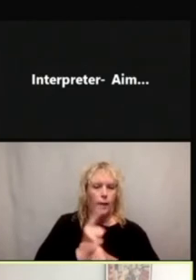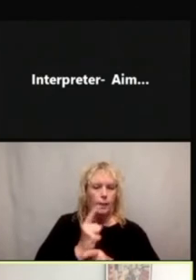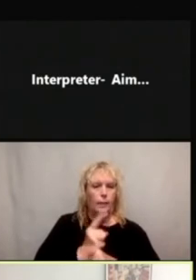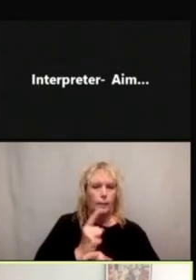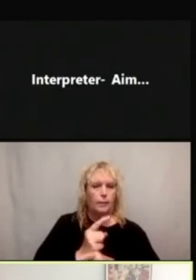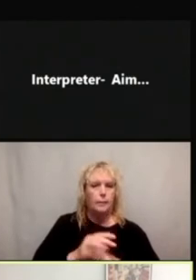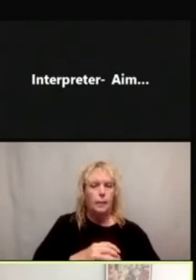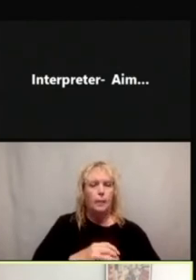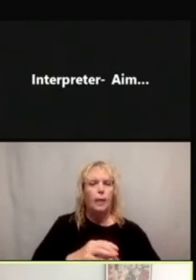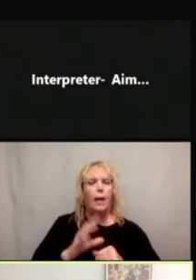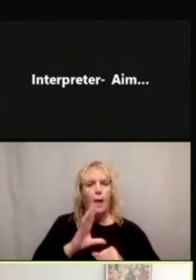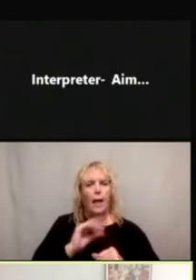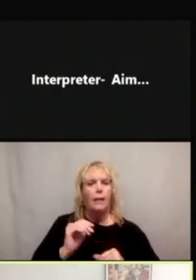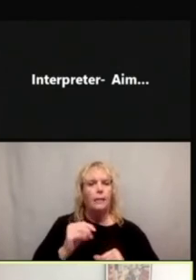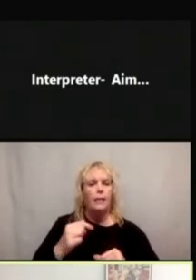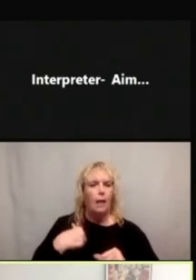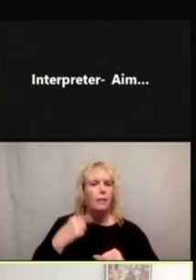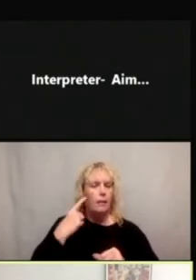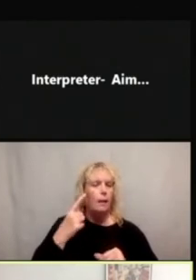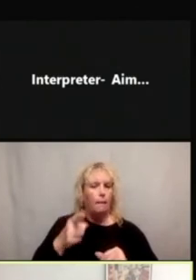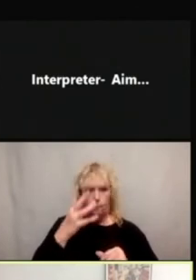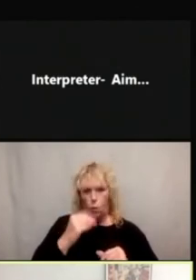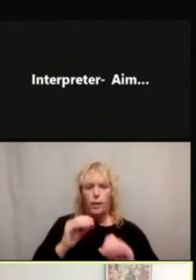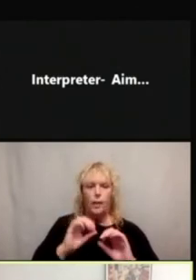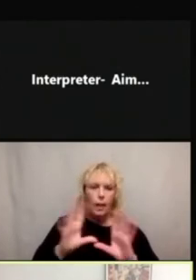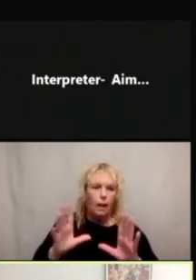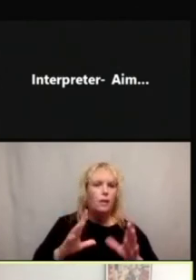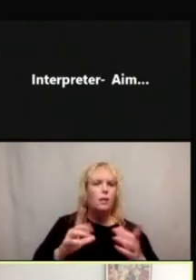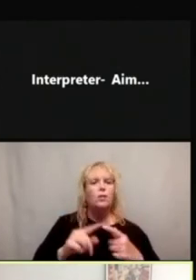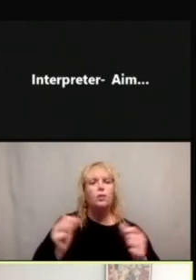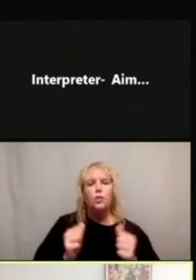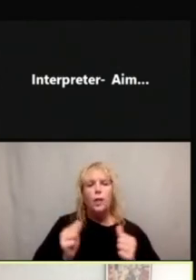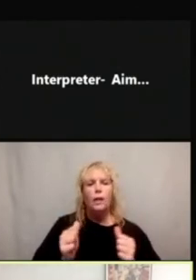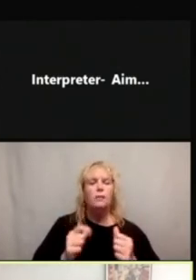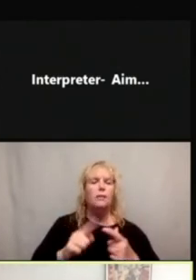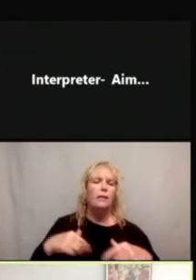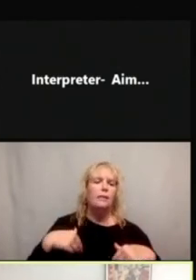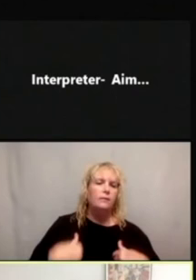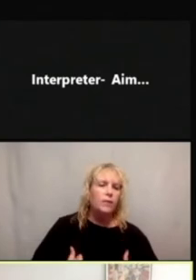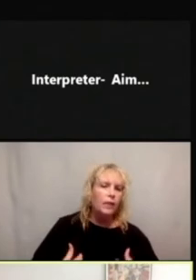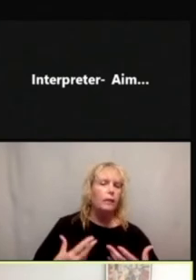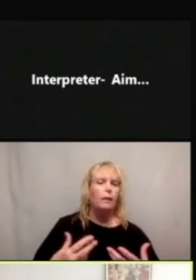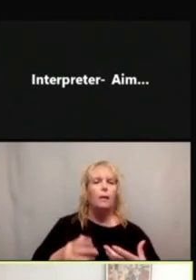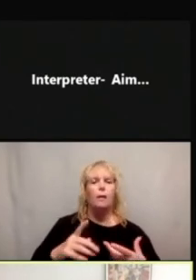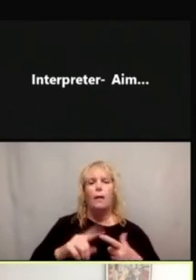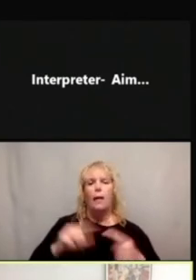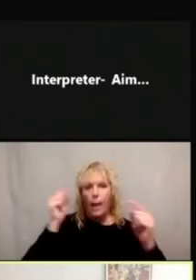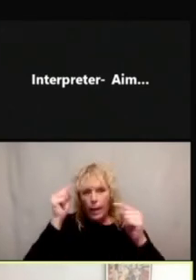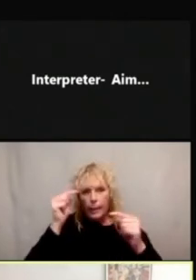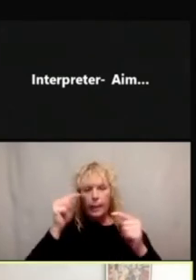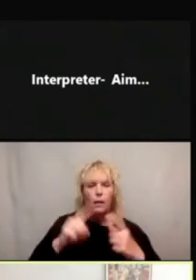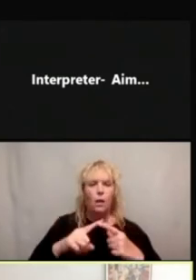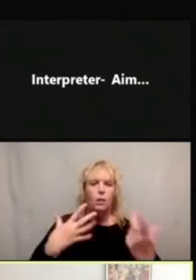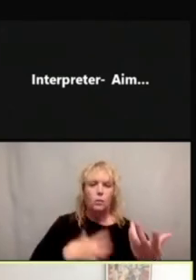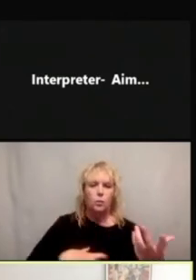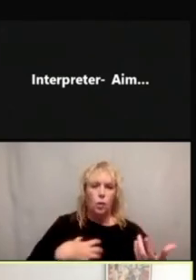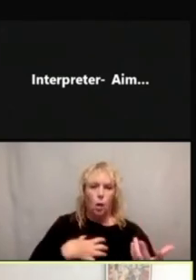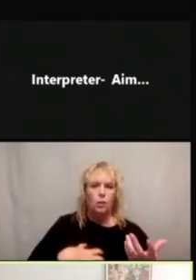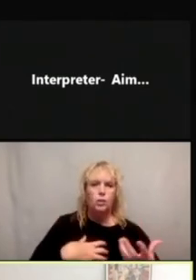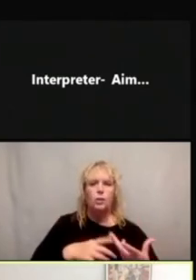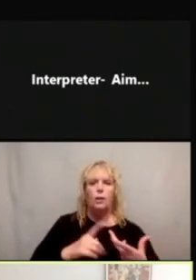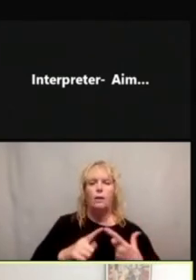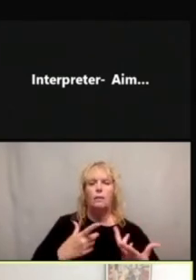symptoms. I think chills, fatigue or feeling tired, headache, nausea or vomiting and sore throat.